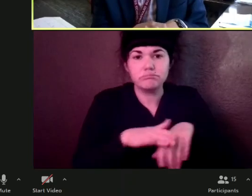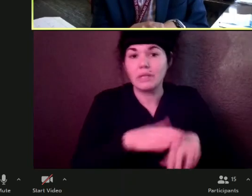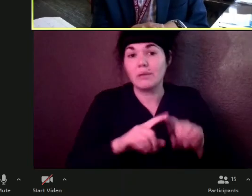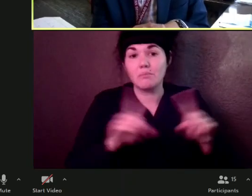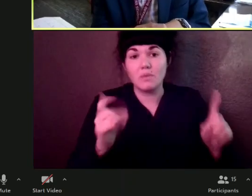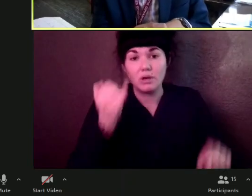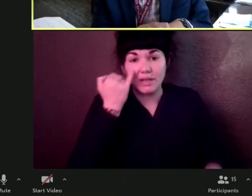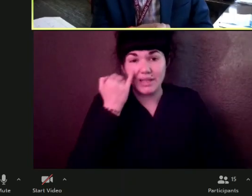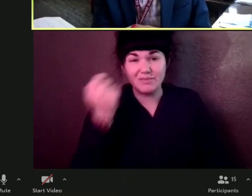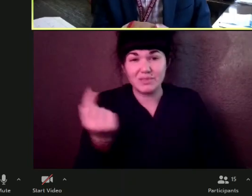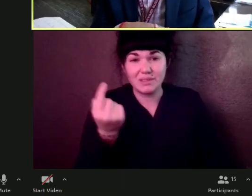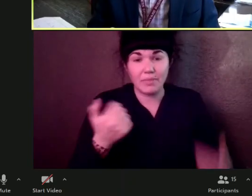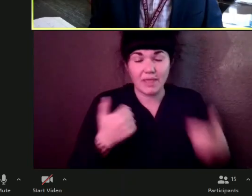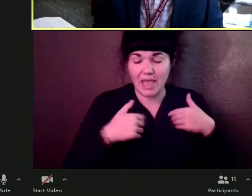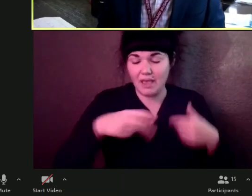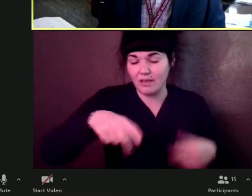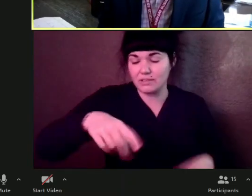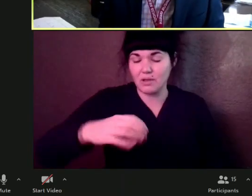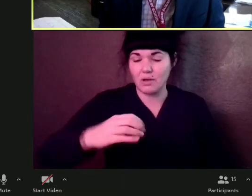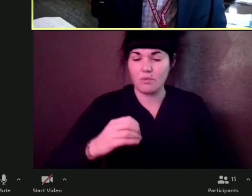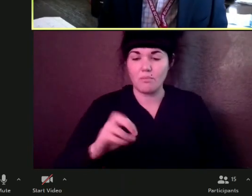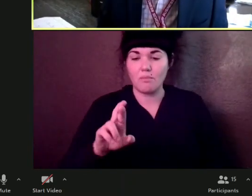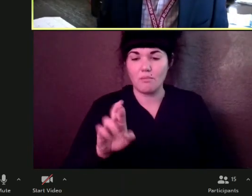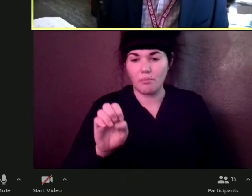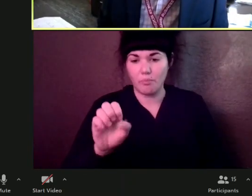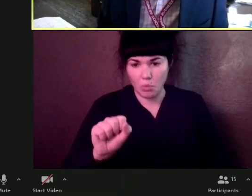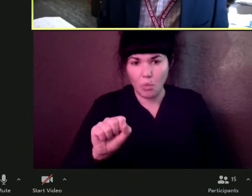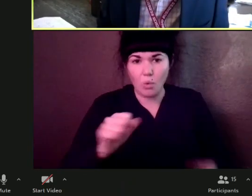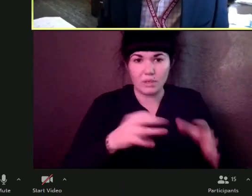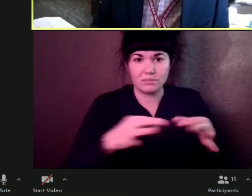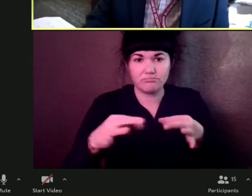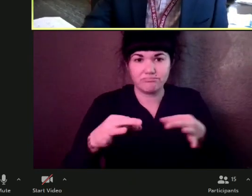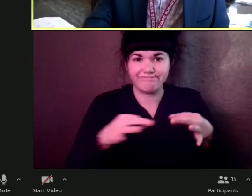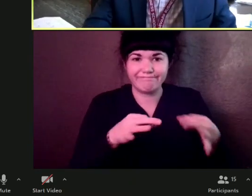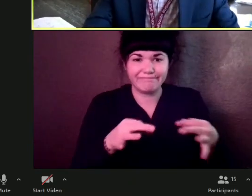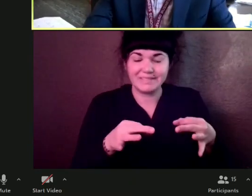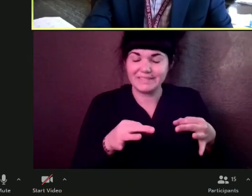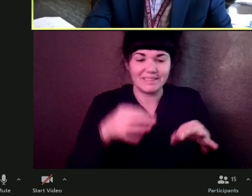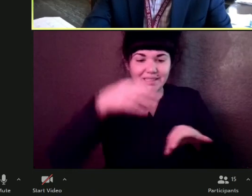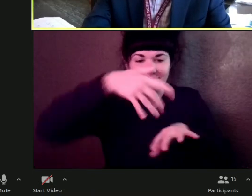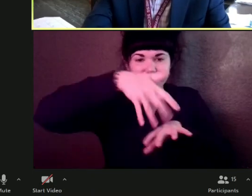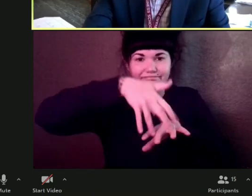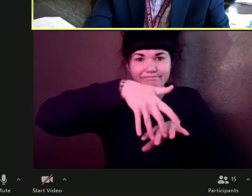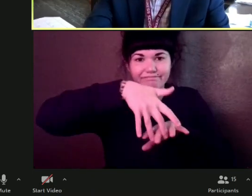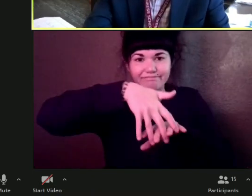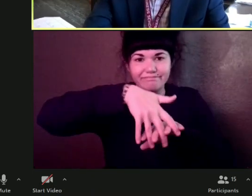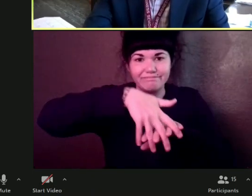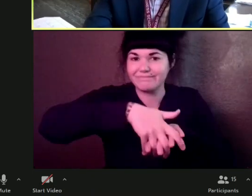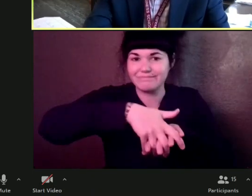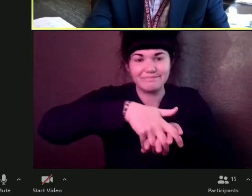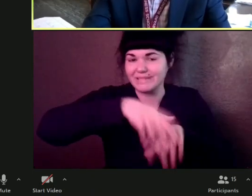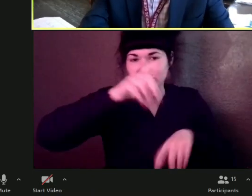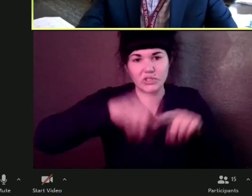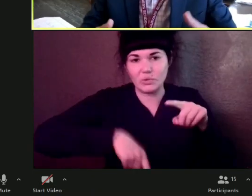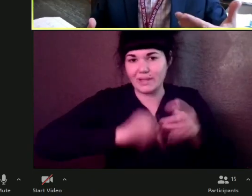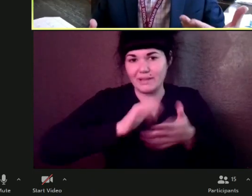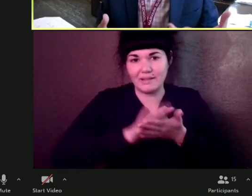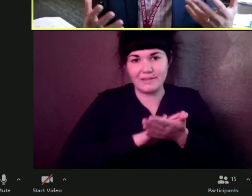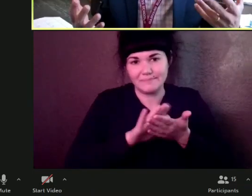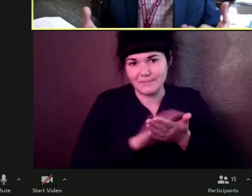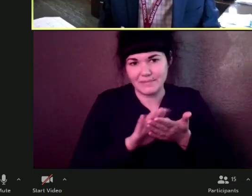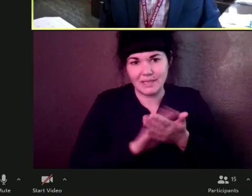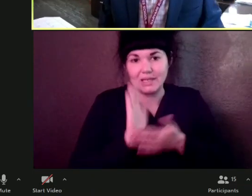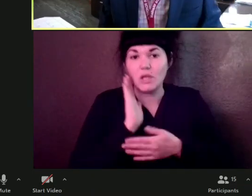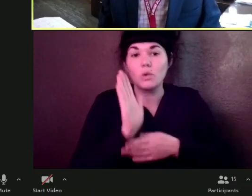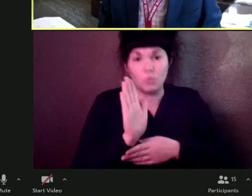appropriately, unfortunately it's, it's, it's, uh, it's, it's going to be a breeding ground. It's going to be a breeding ground for the, for the mold. And, and,